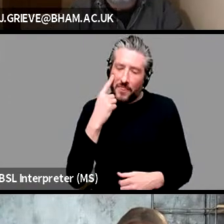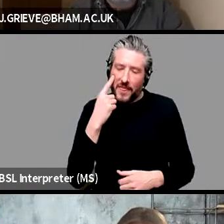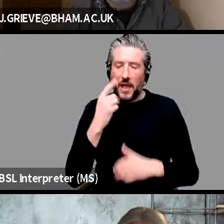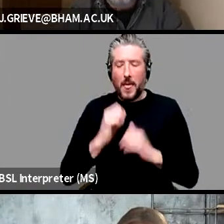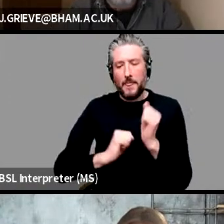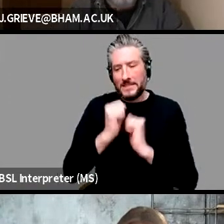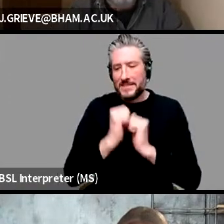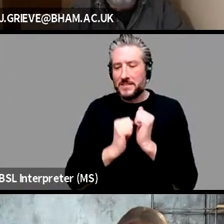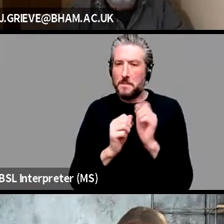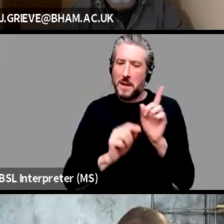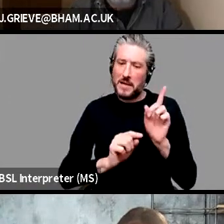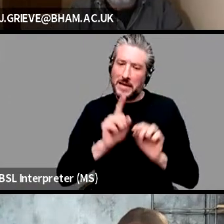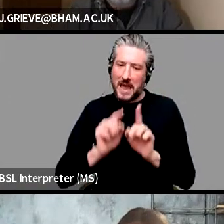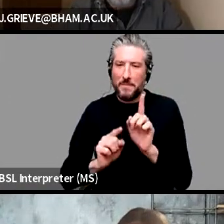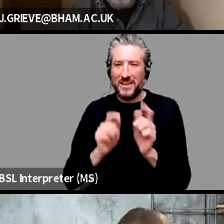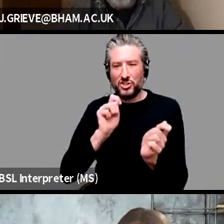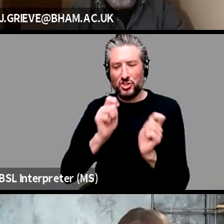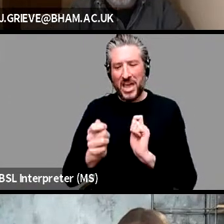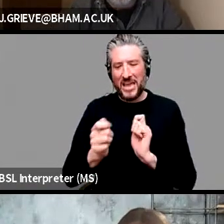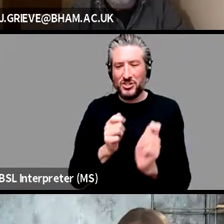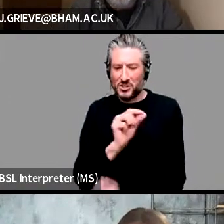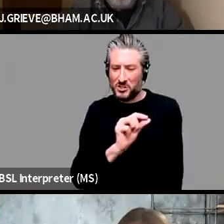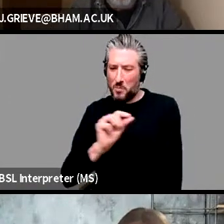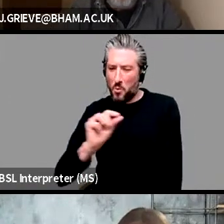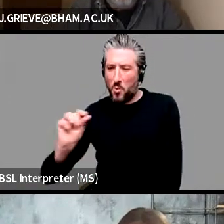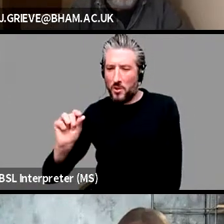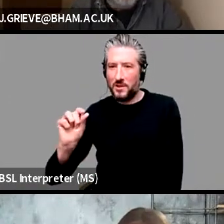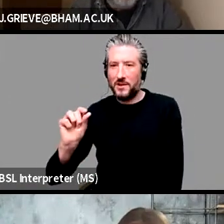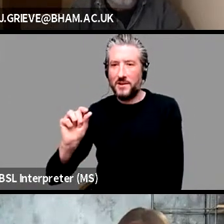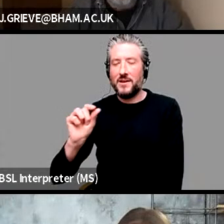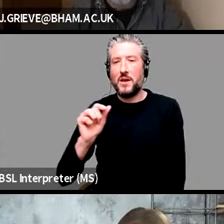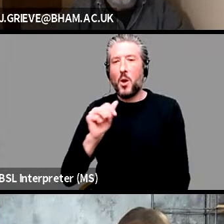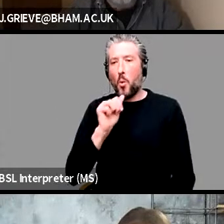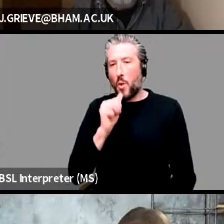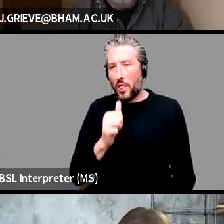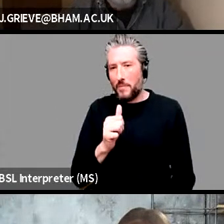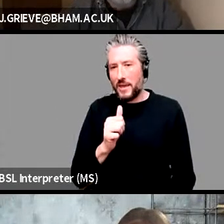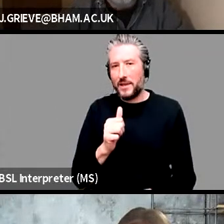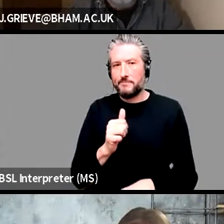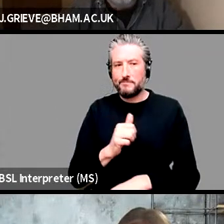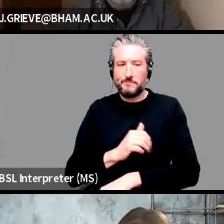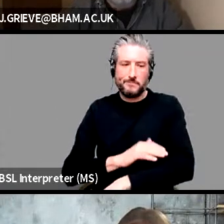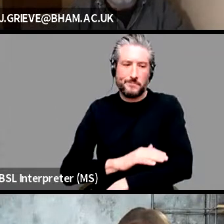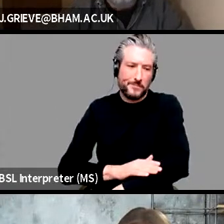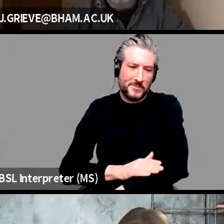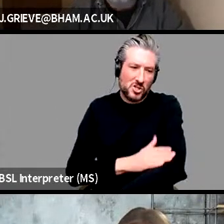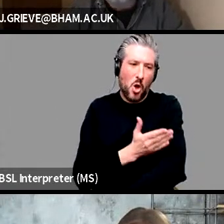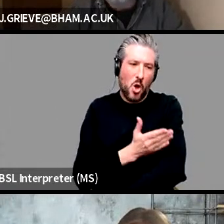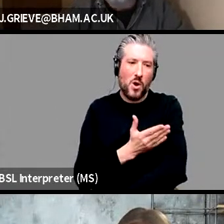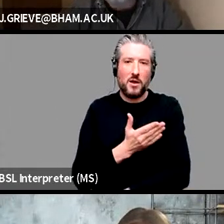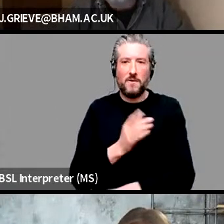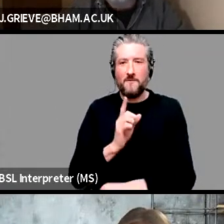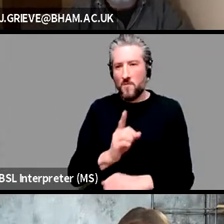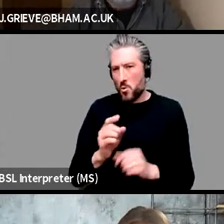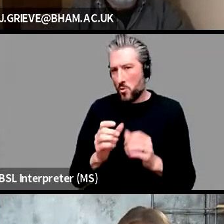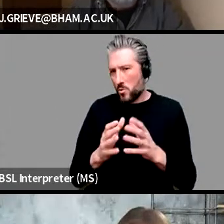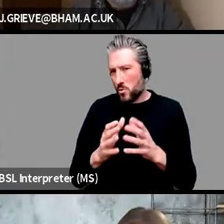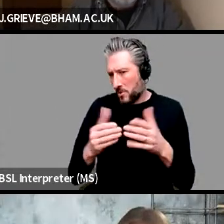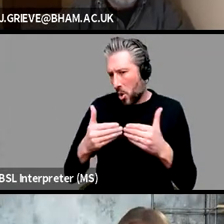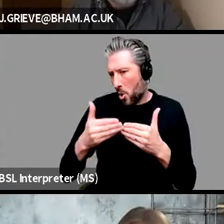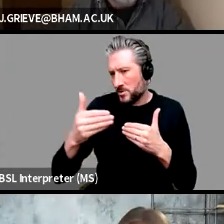change on a small timescale and much more slowly and gradually on a, on, on a longer timescale.